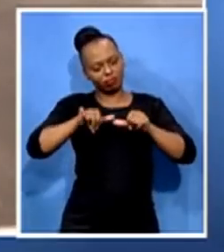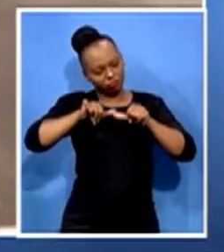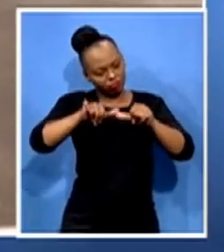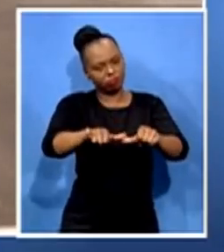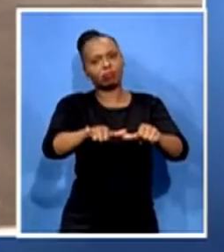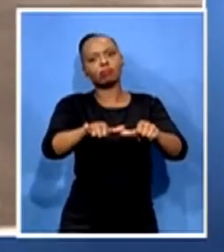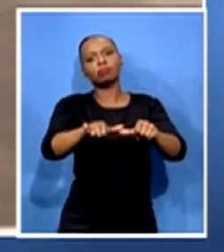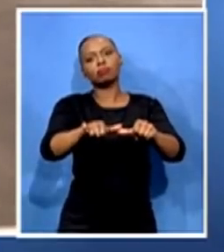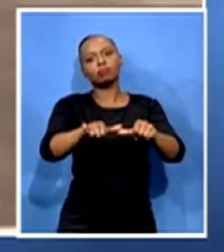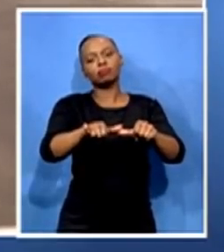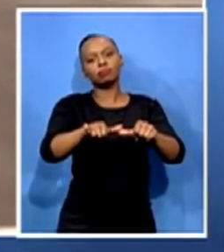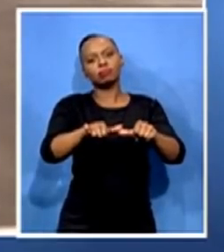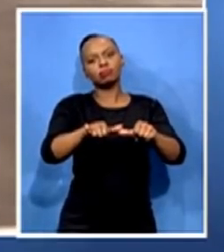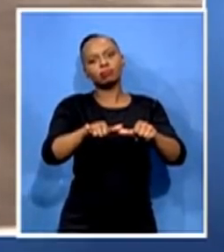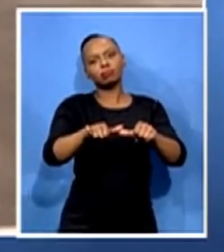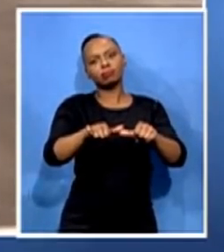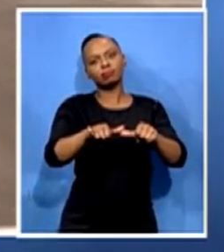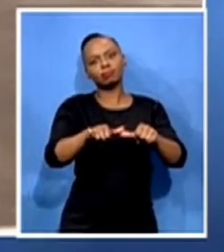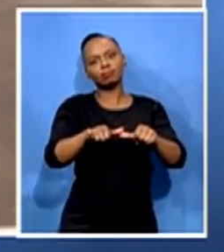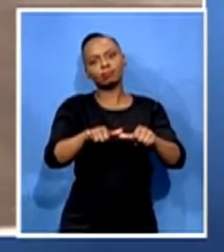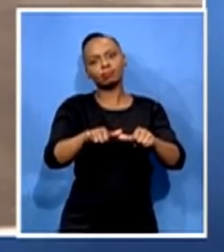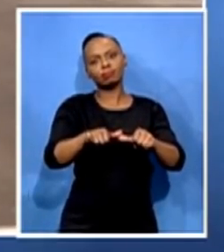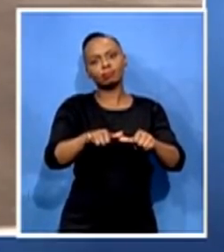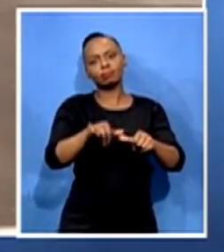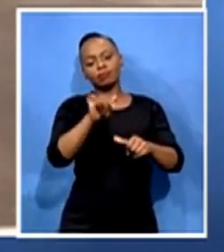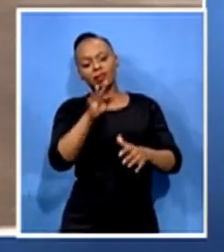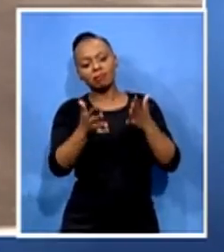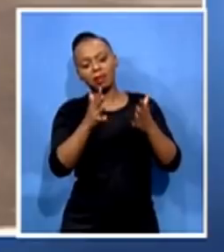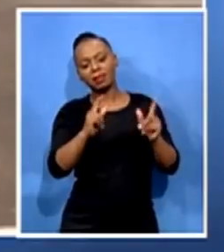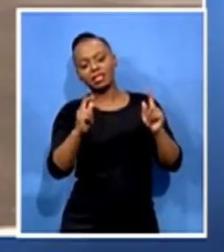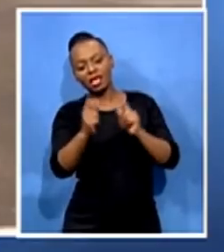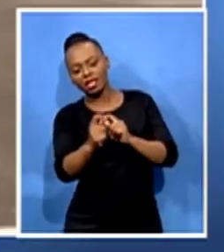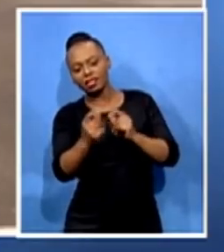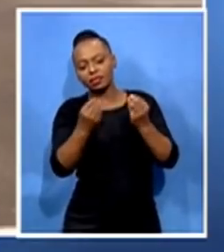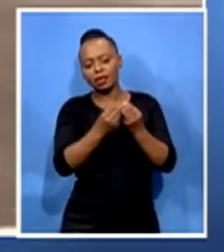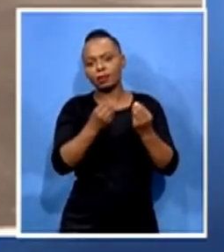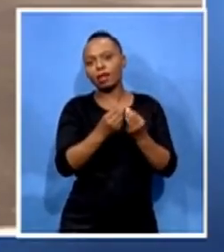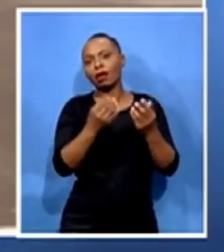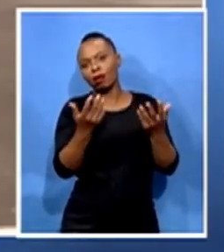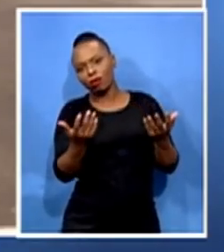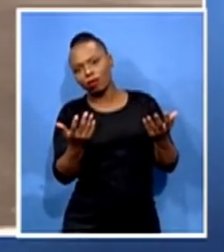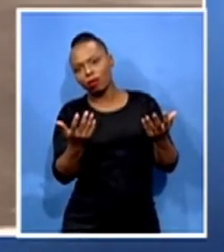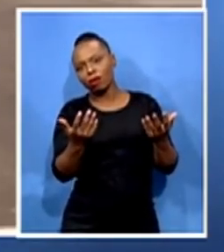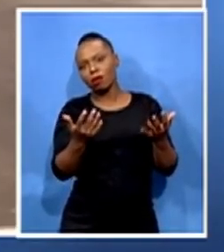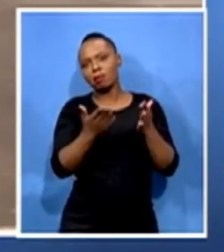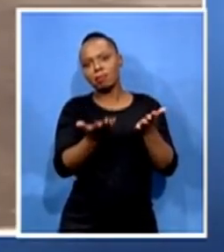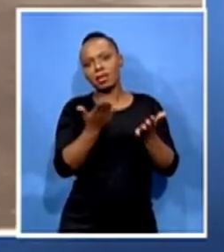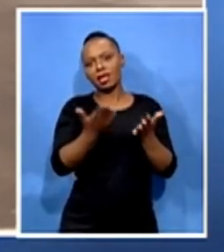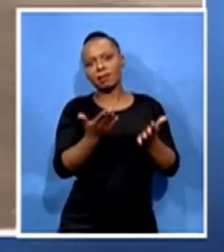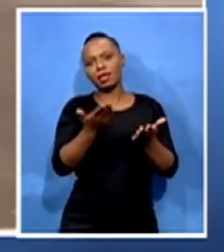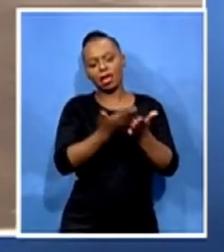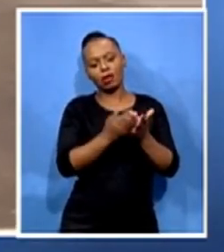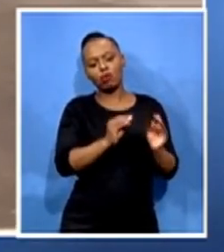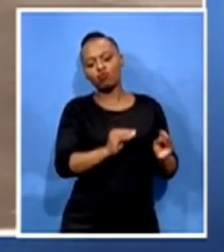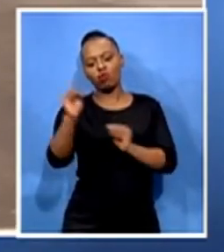if they were considering changing the school, moving the matrics to an alternate venue to write if the clashes were to continue,